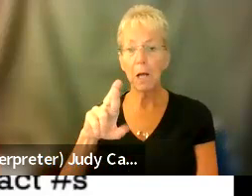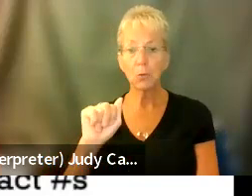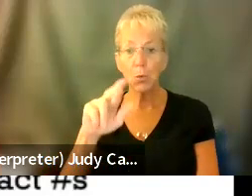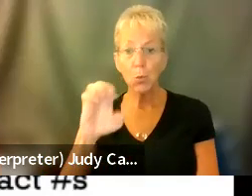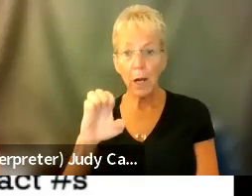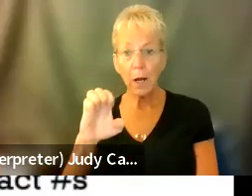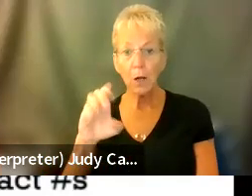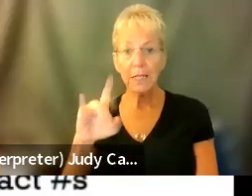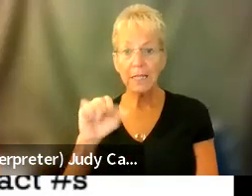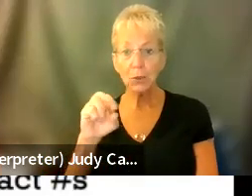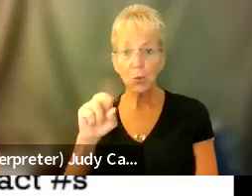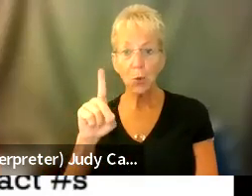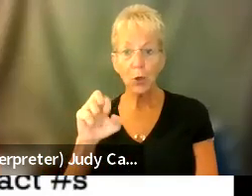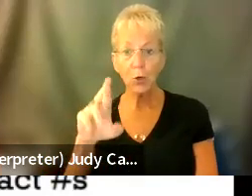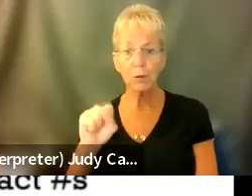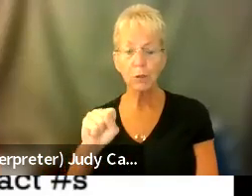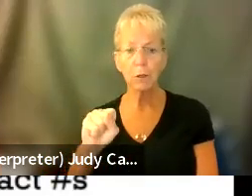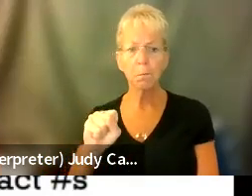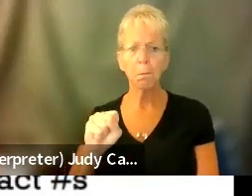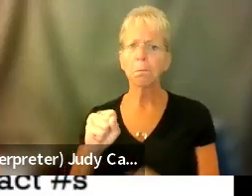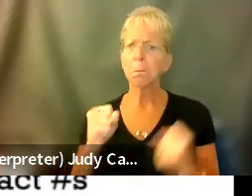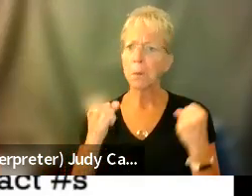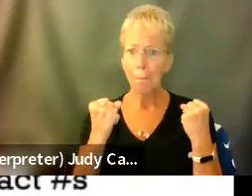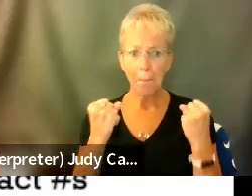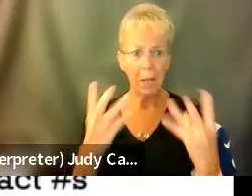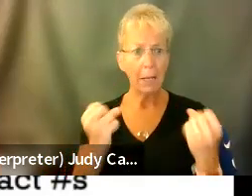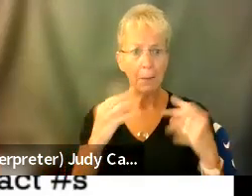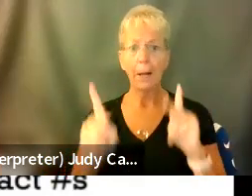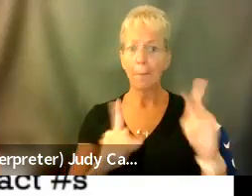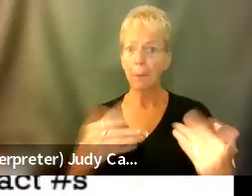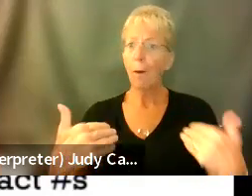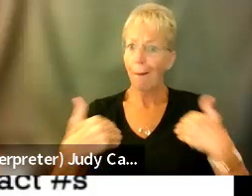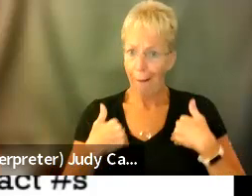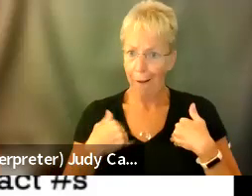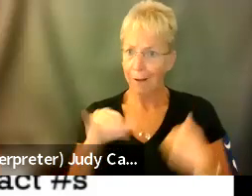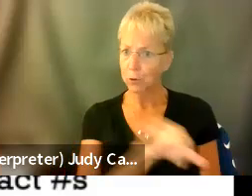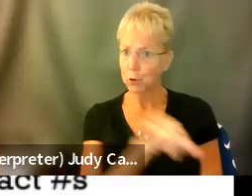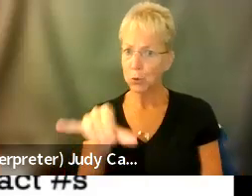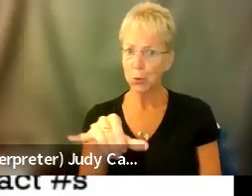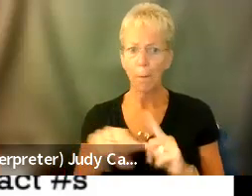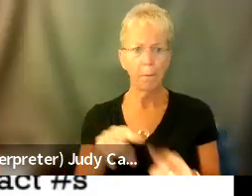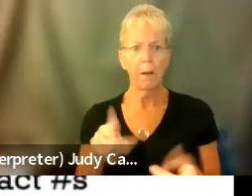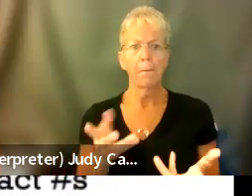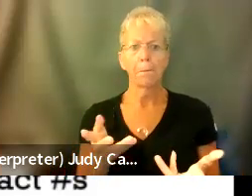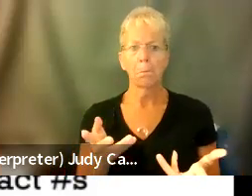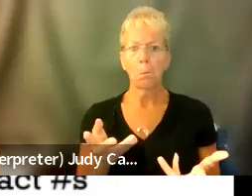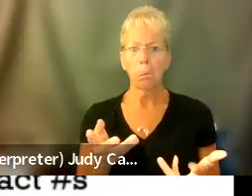there are quite a lot of people out there that have them, it's just they're